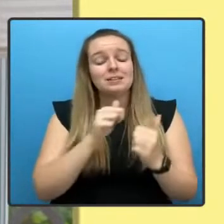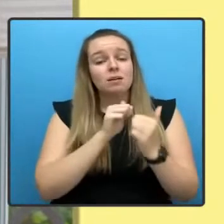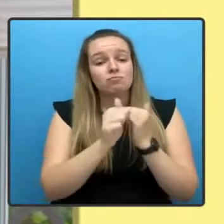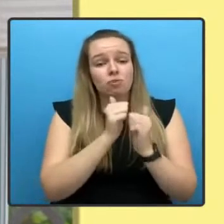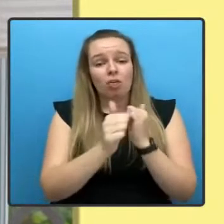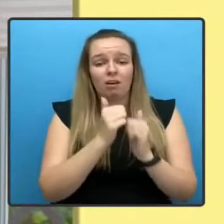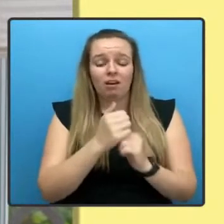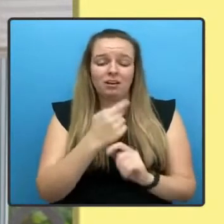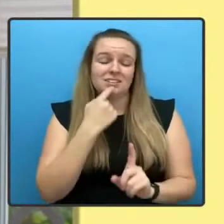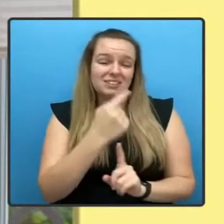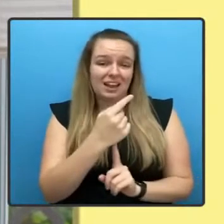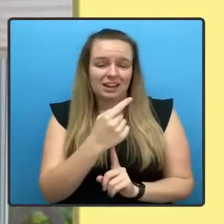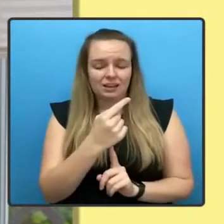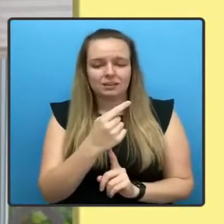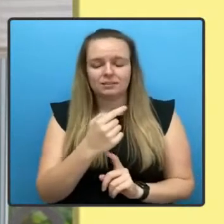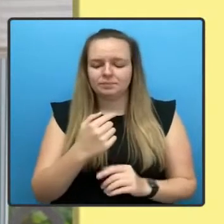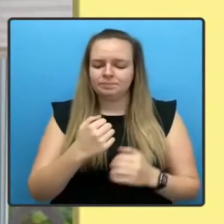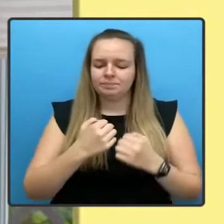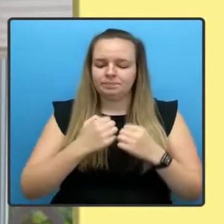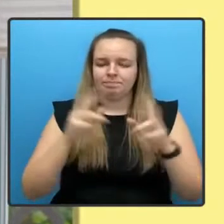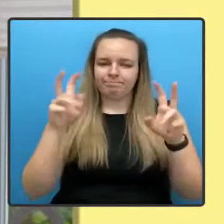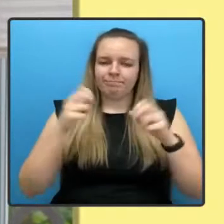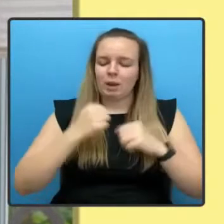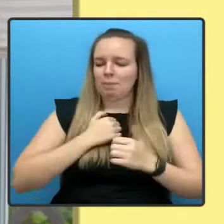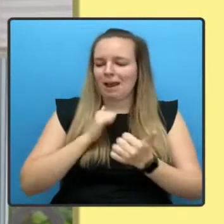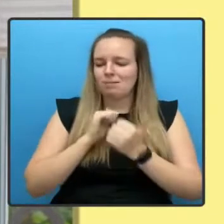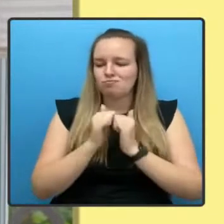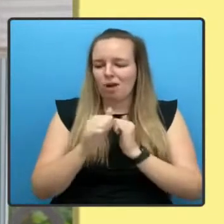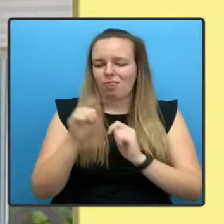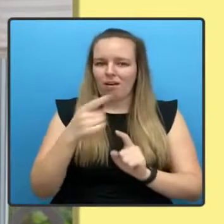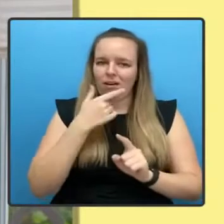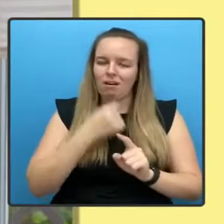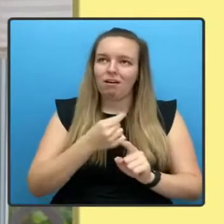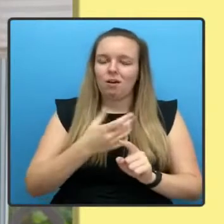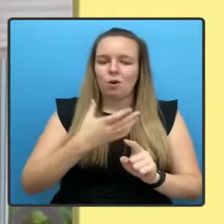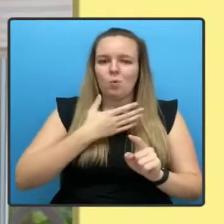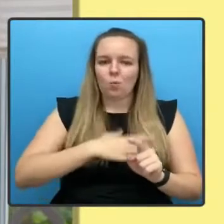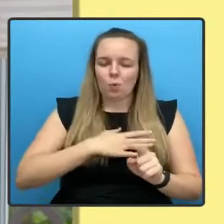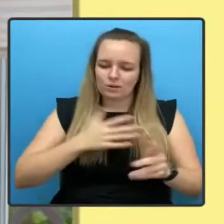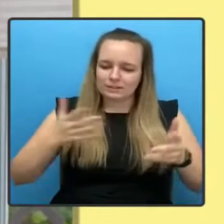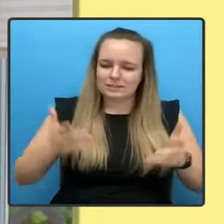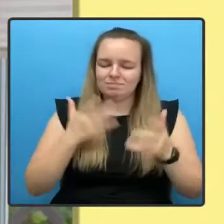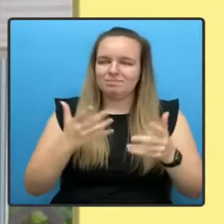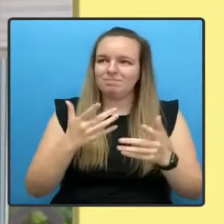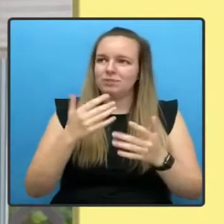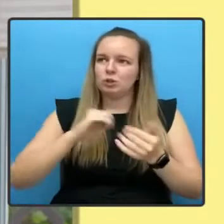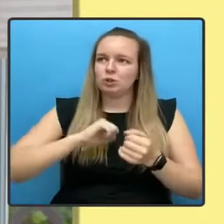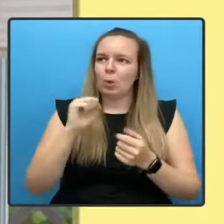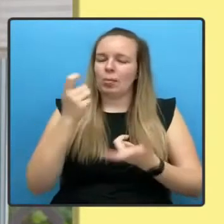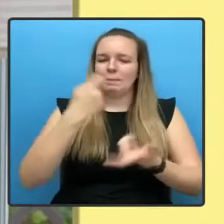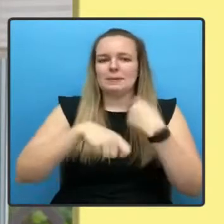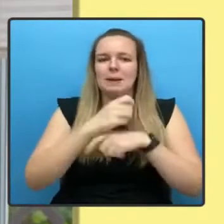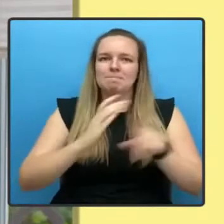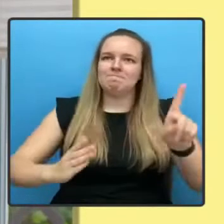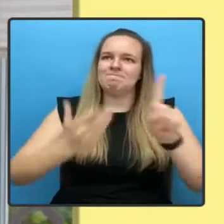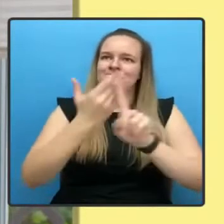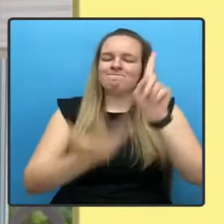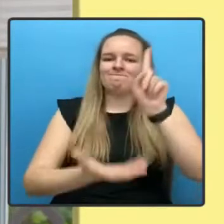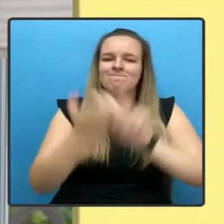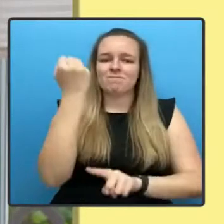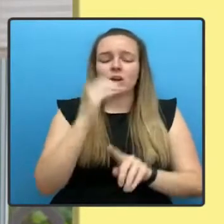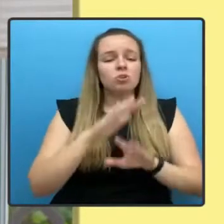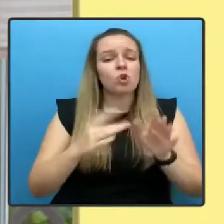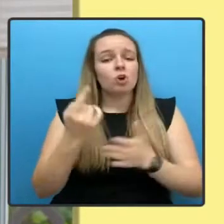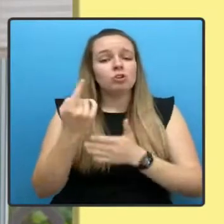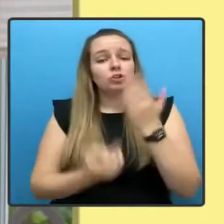my brother was a man driven to see Scotland become all it could be. It wasn't just an independent Scotland he longed